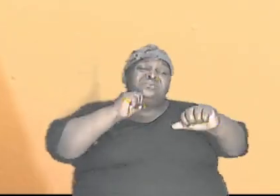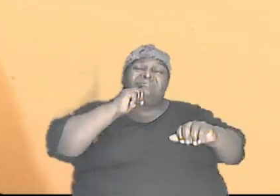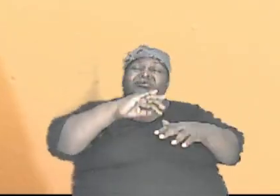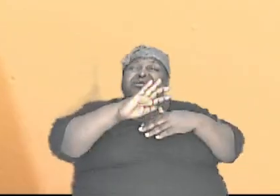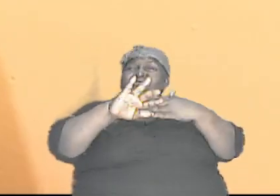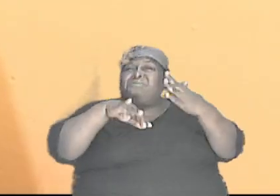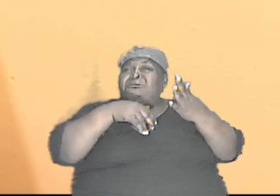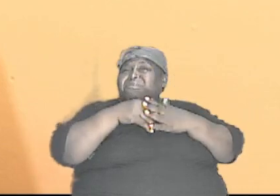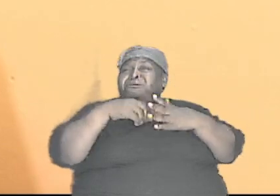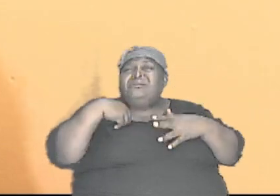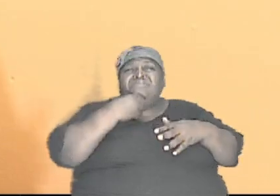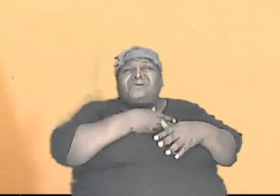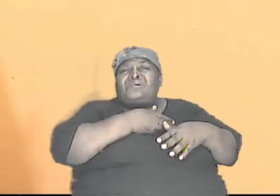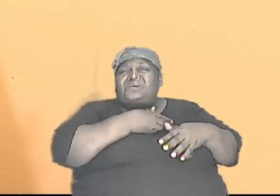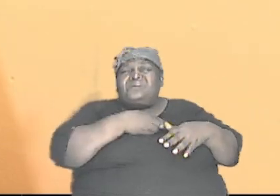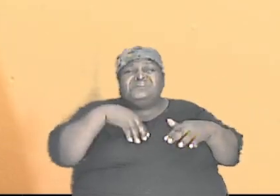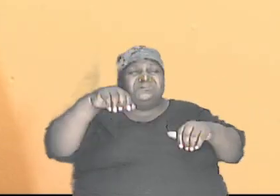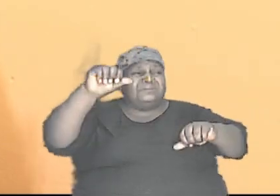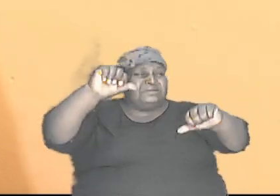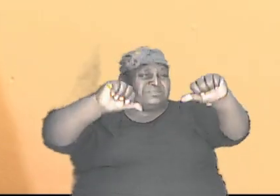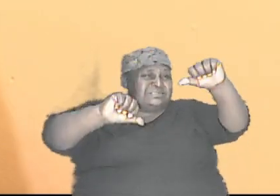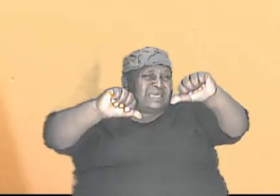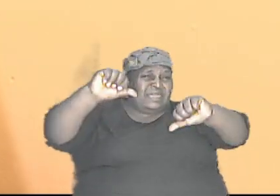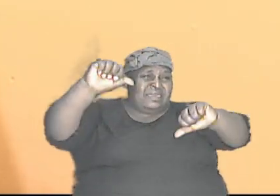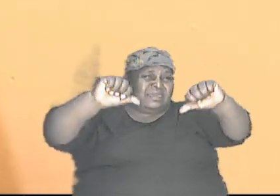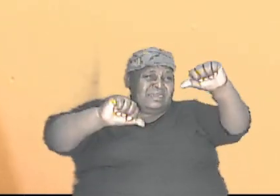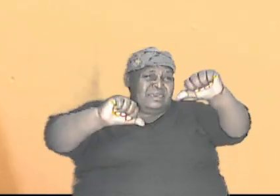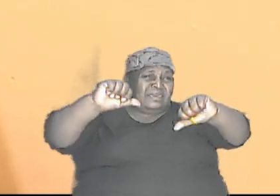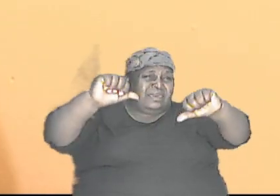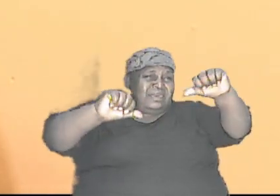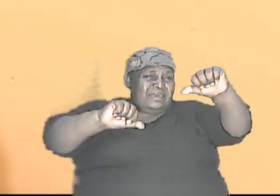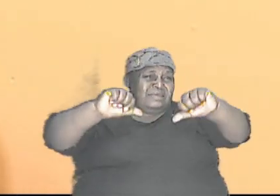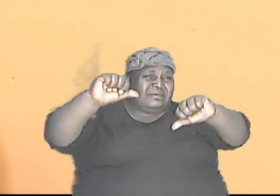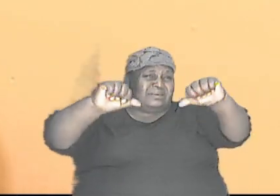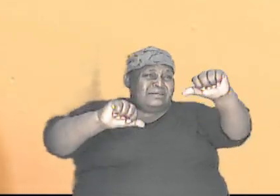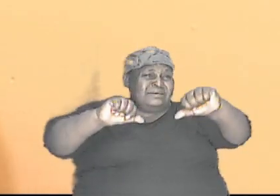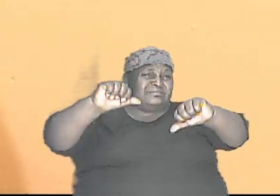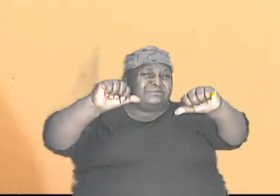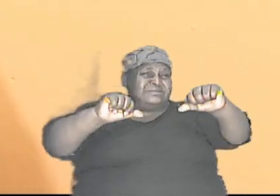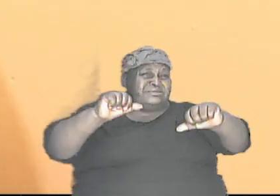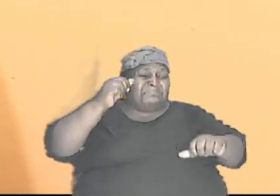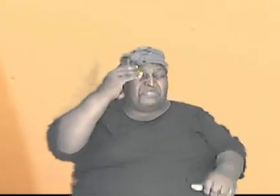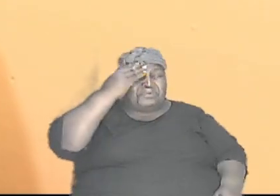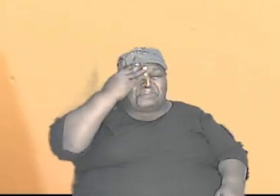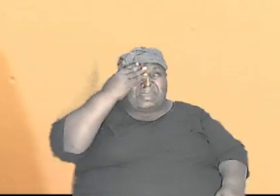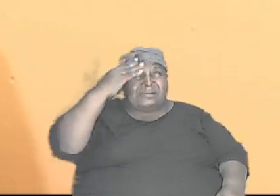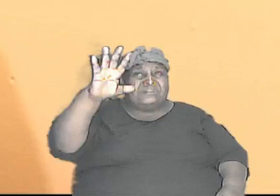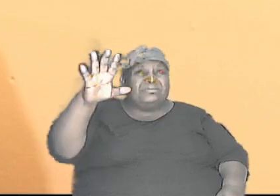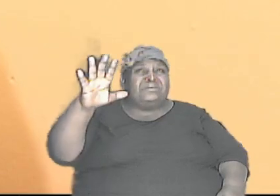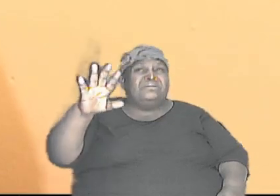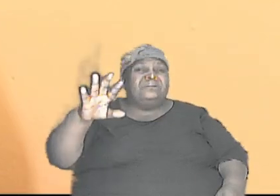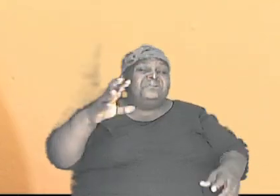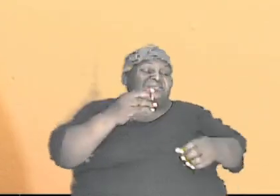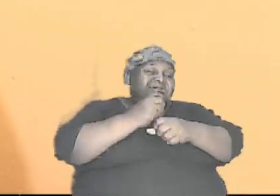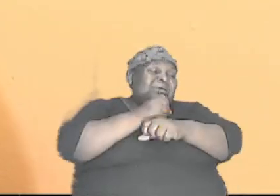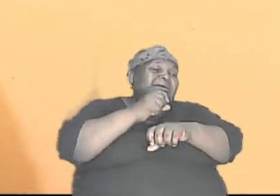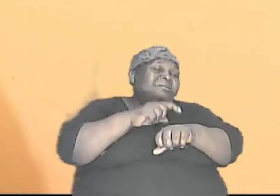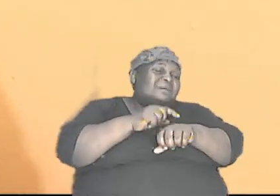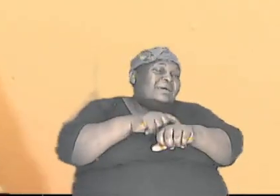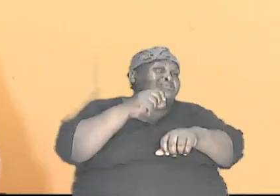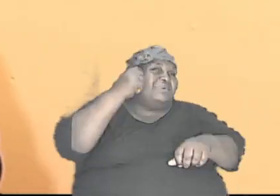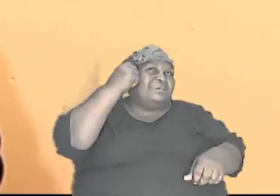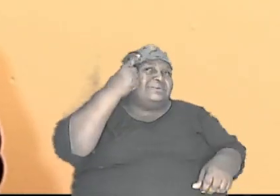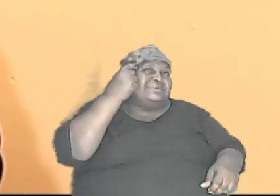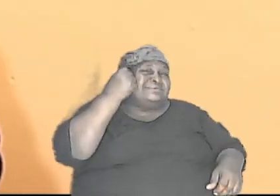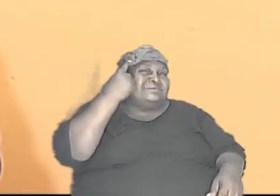it has some simple things but because as I said they are scientific it will take a little bit of time to grasp and